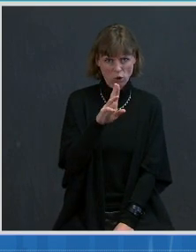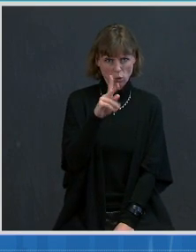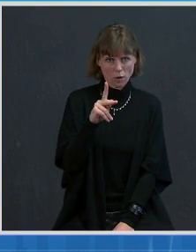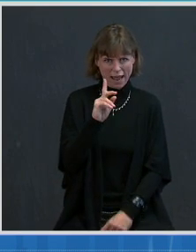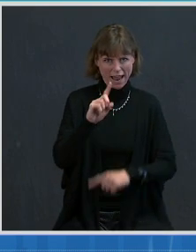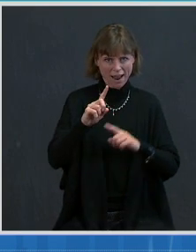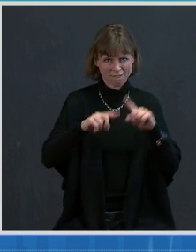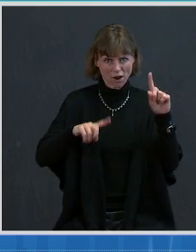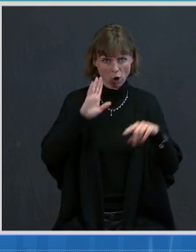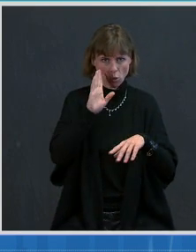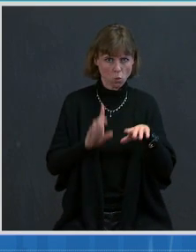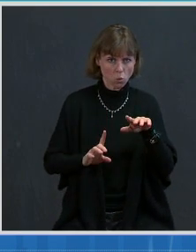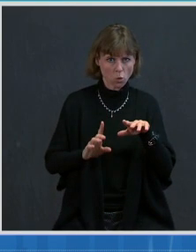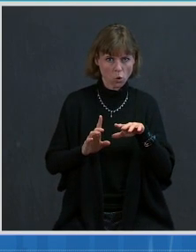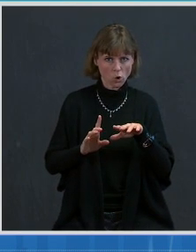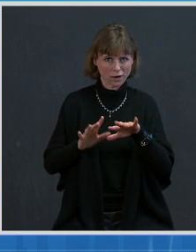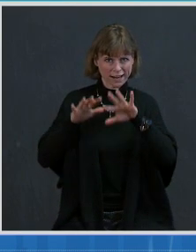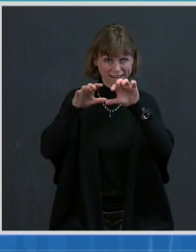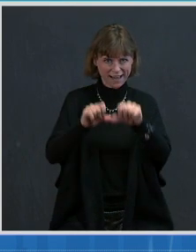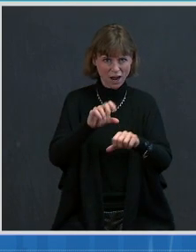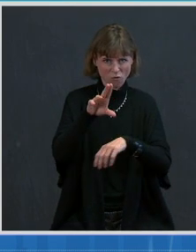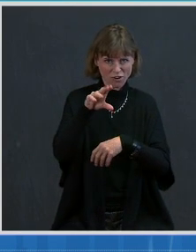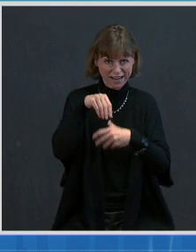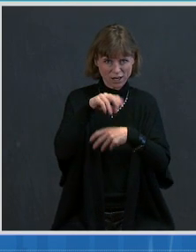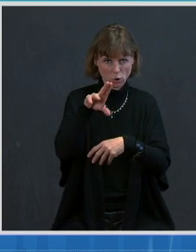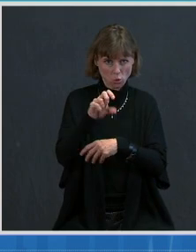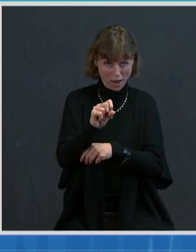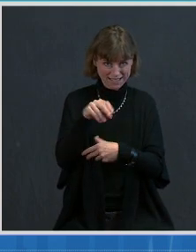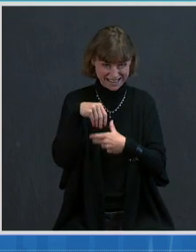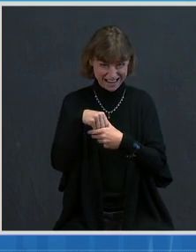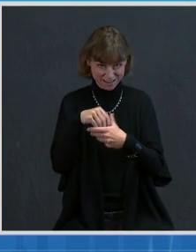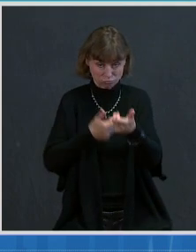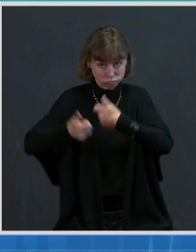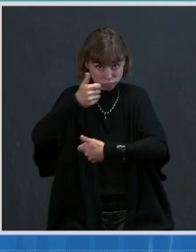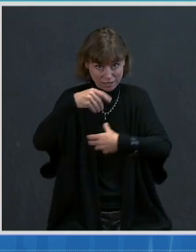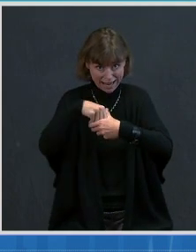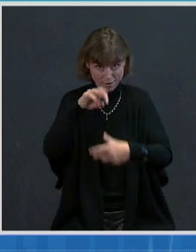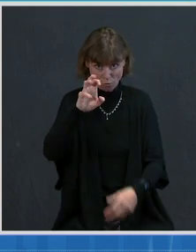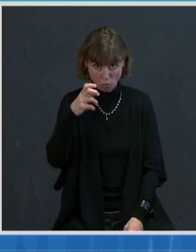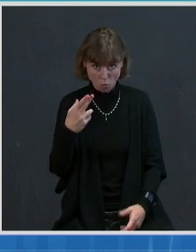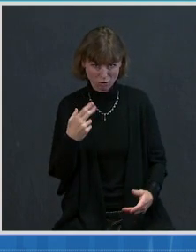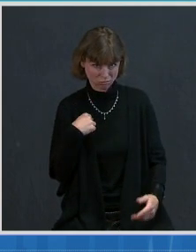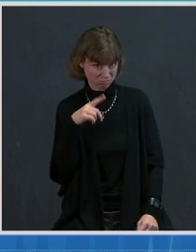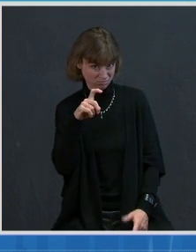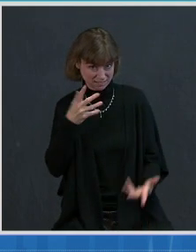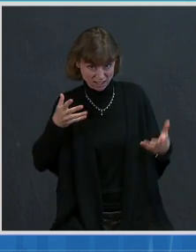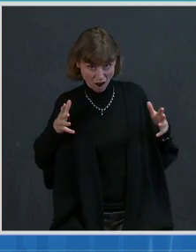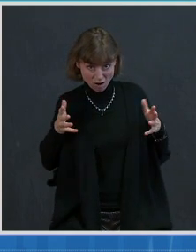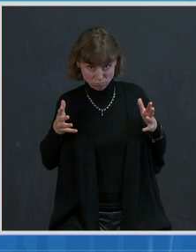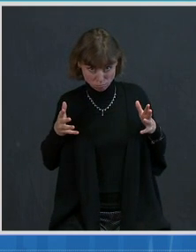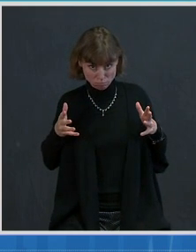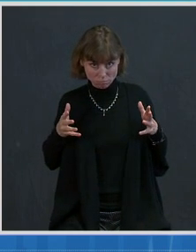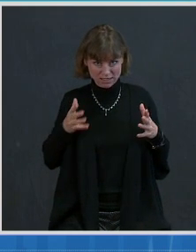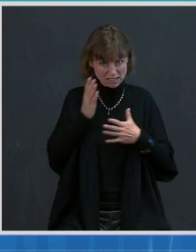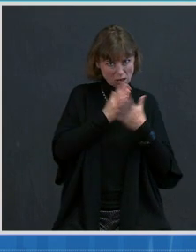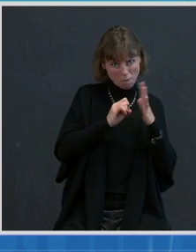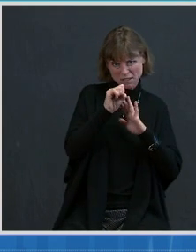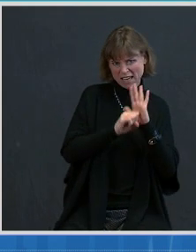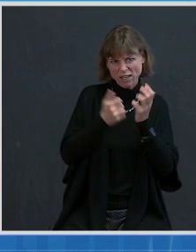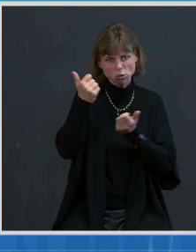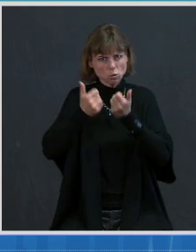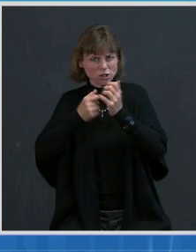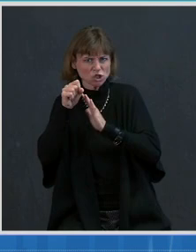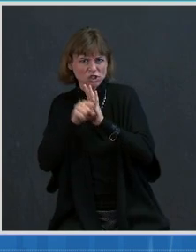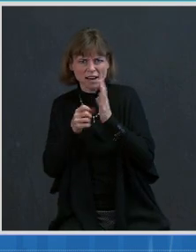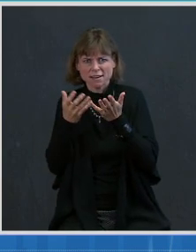in March. Is it yet, is it dominant in certain states? Which ones? And what effect is that having